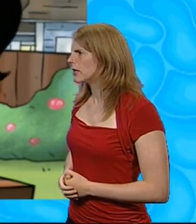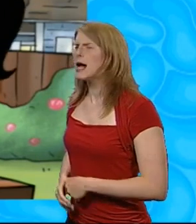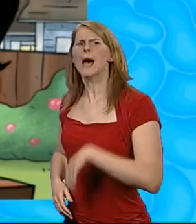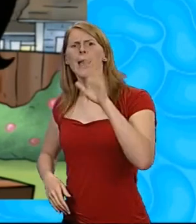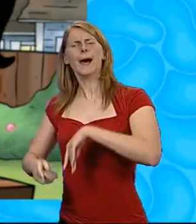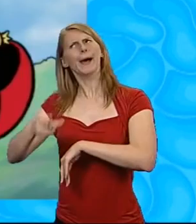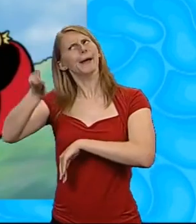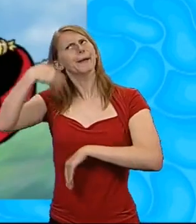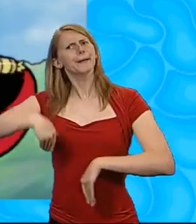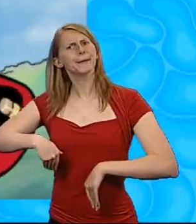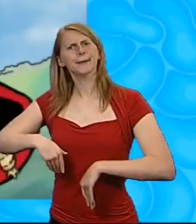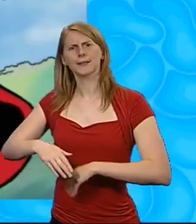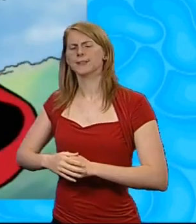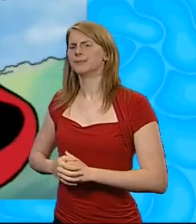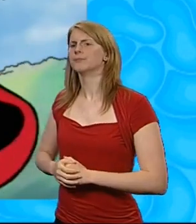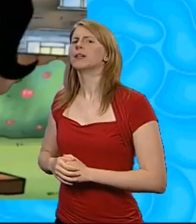Clifford!